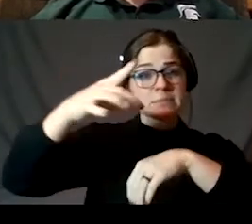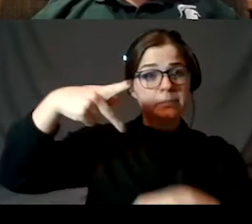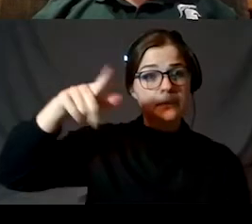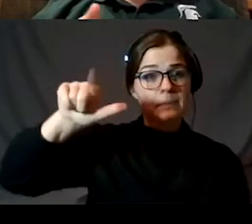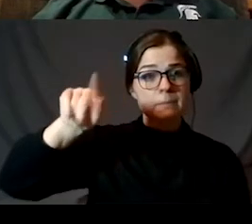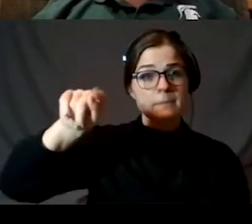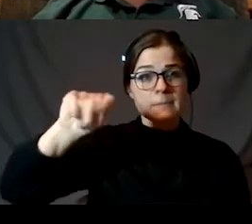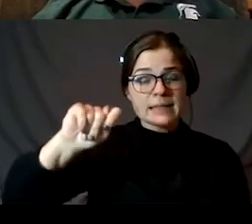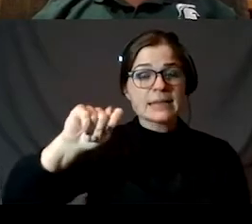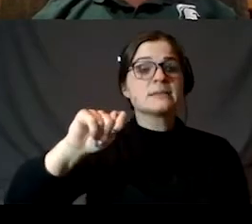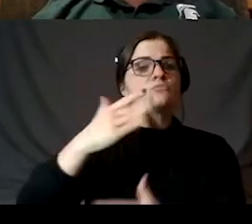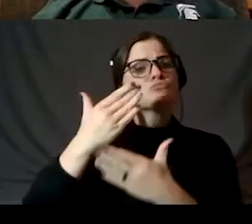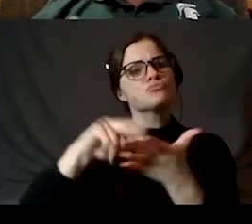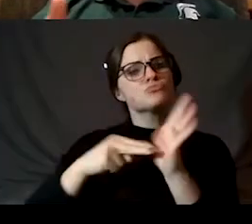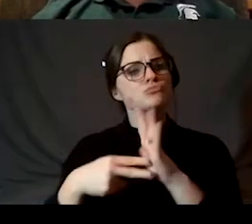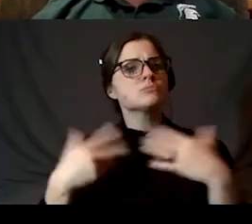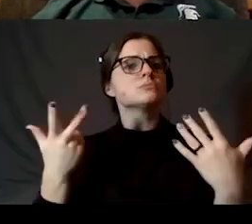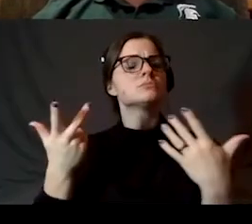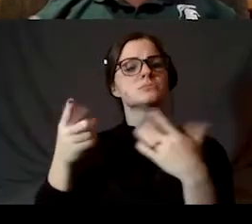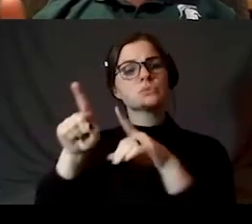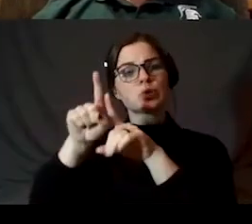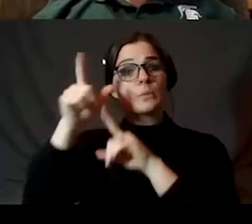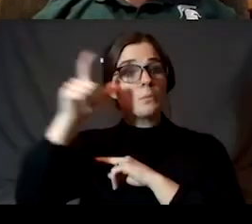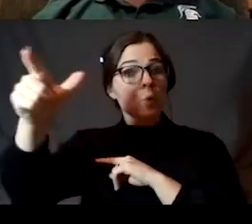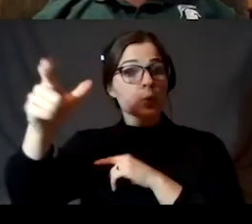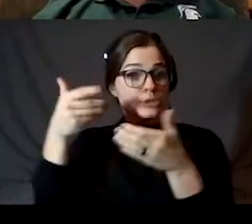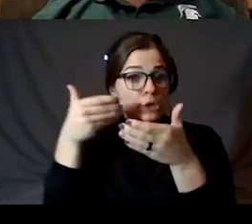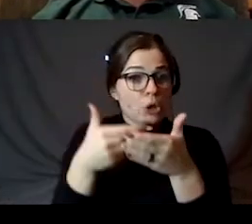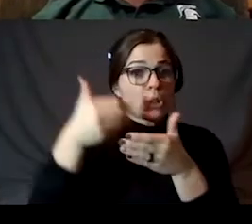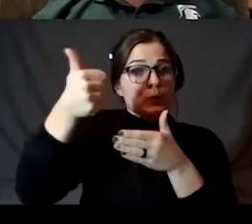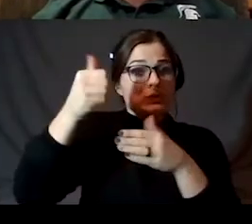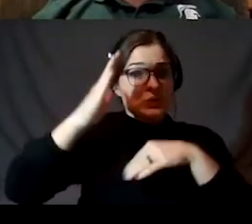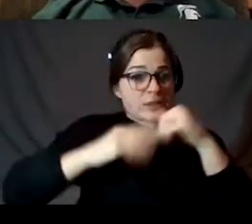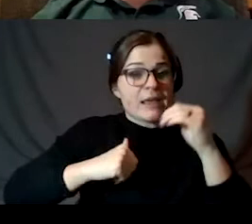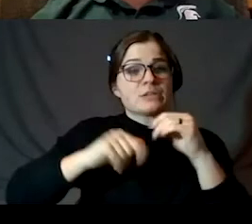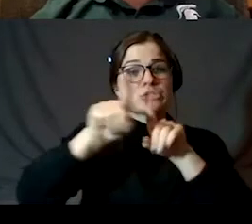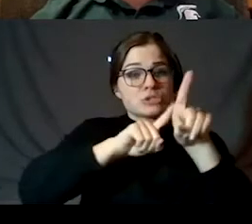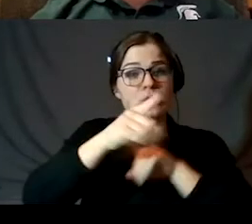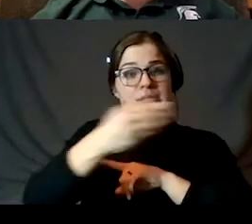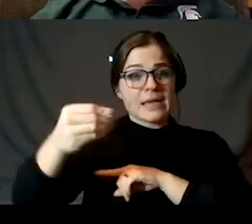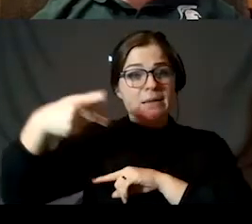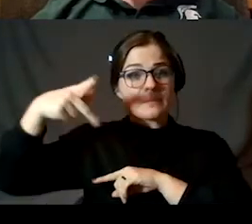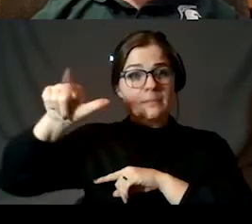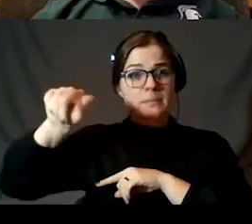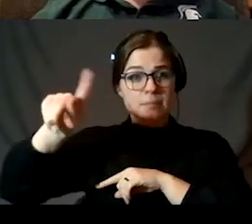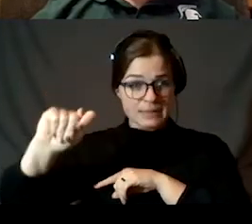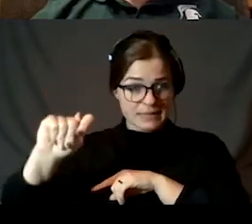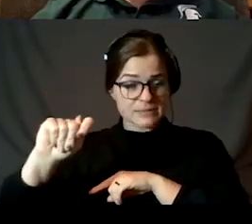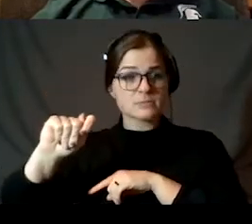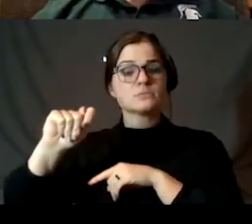tells us the moon is closer than stars or planets and the ancient civilizations observed that and knew that.